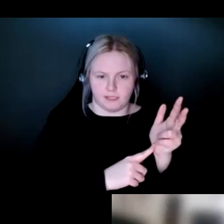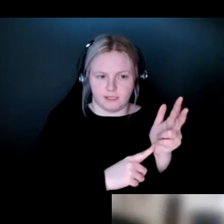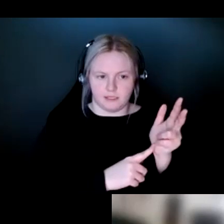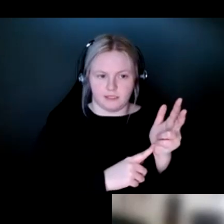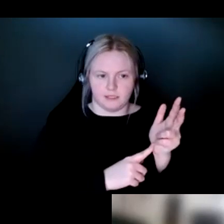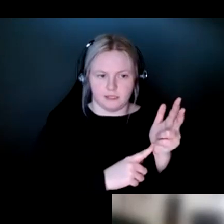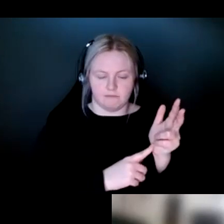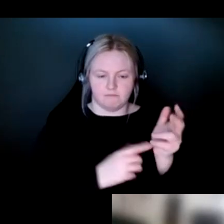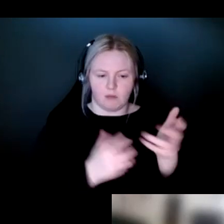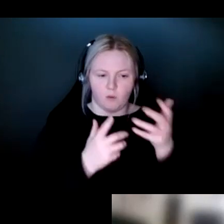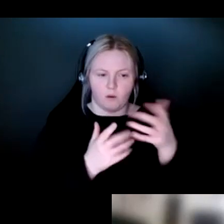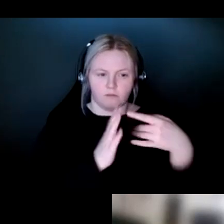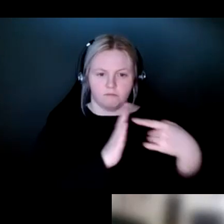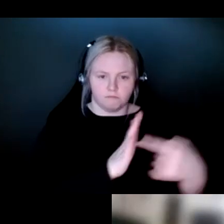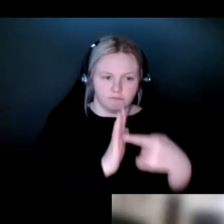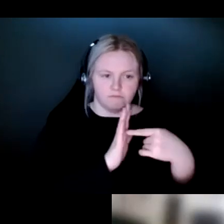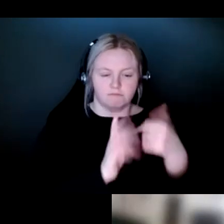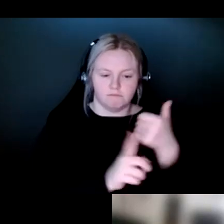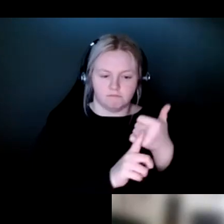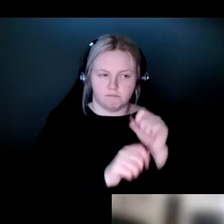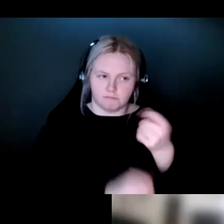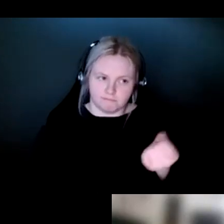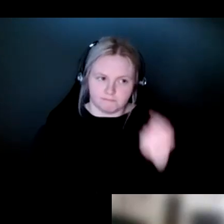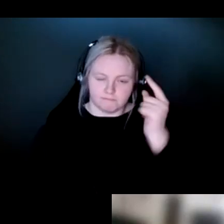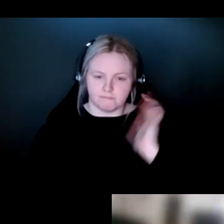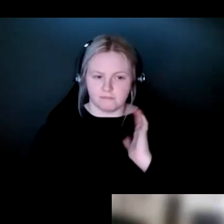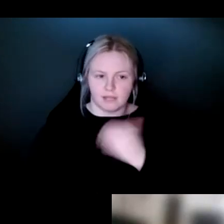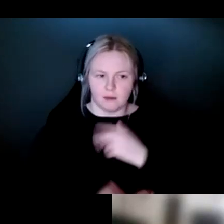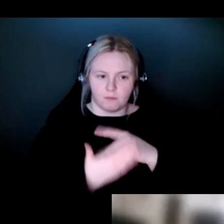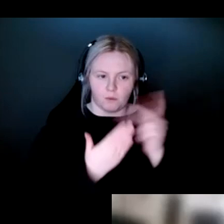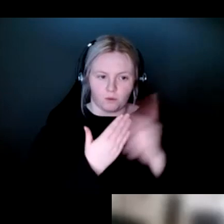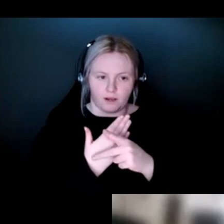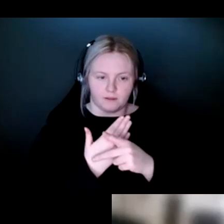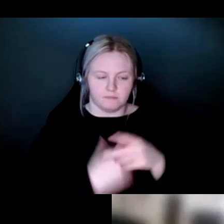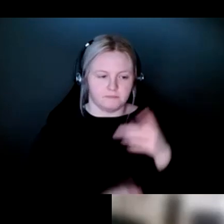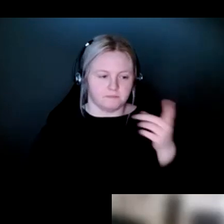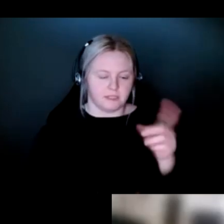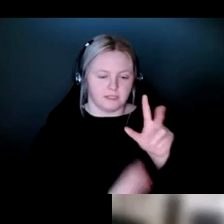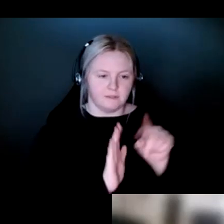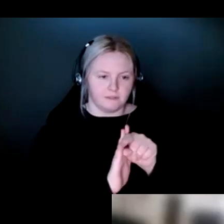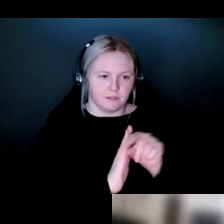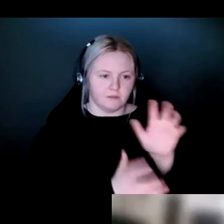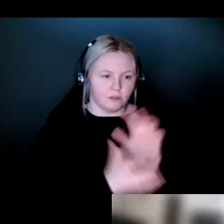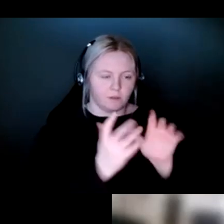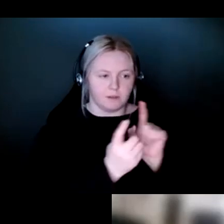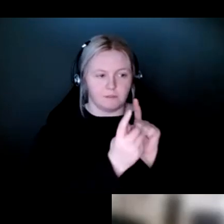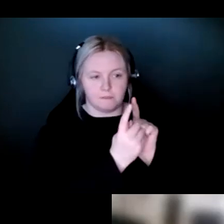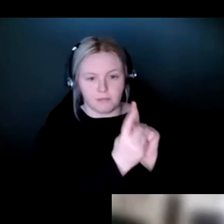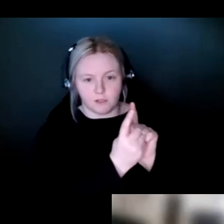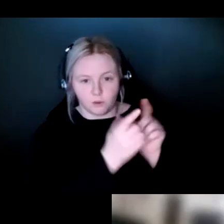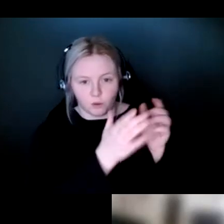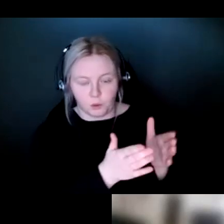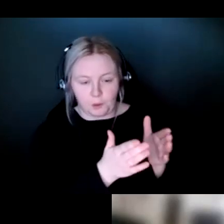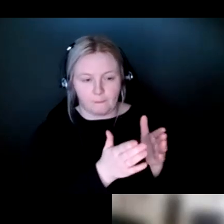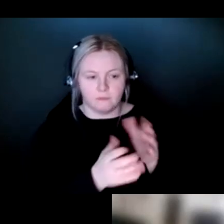to share just to kind of get a flavor for the program. And it is a combination of mentors and mentees who have participated